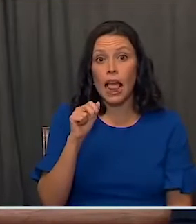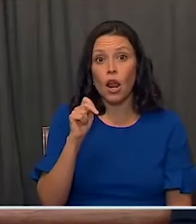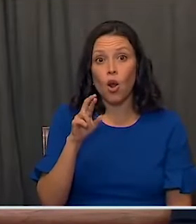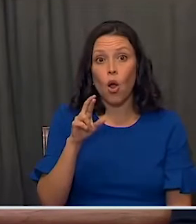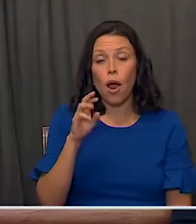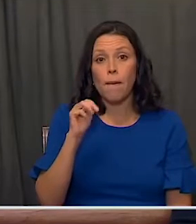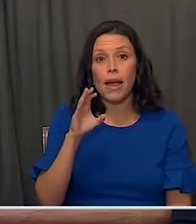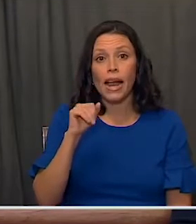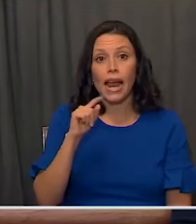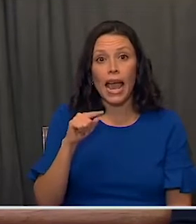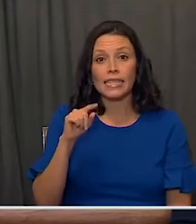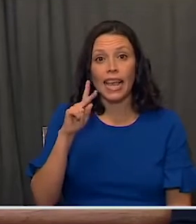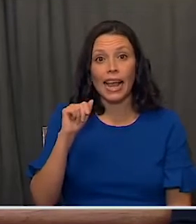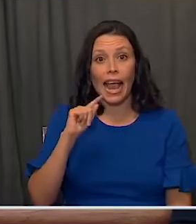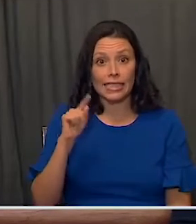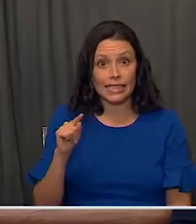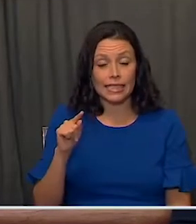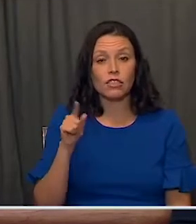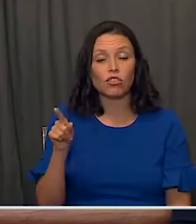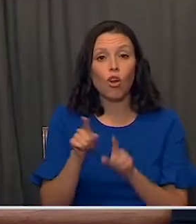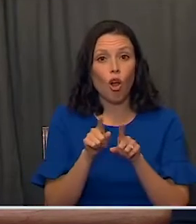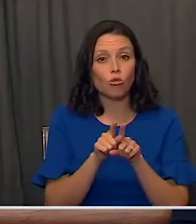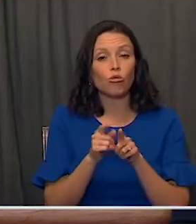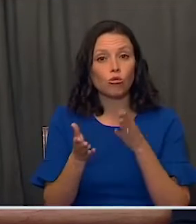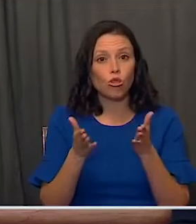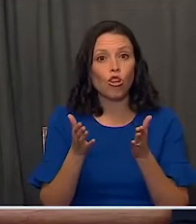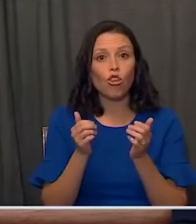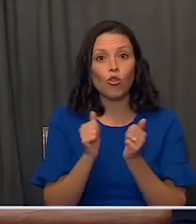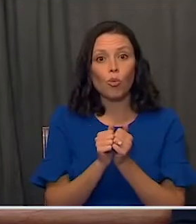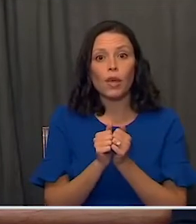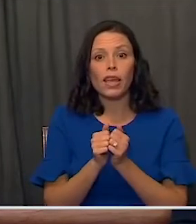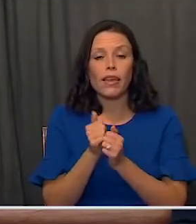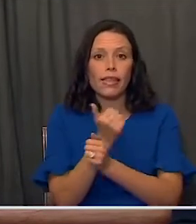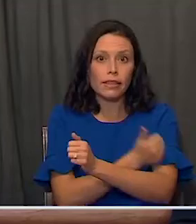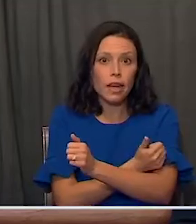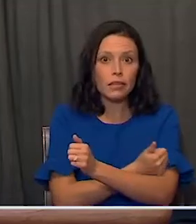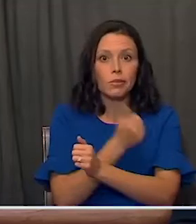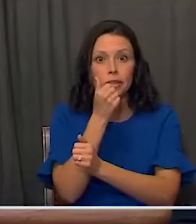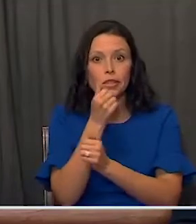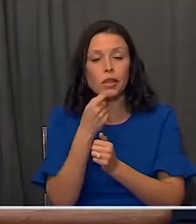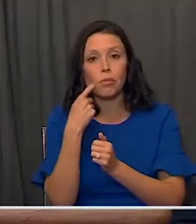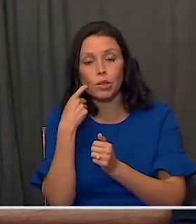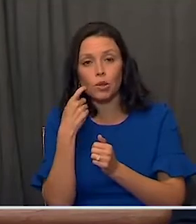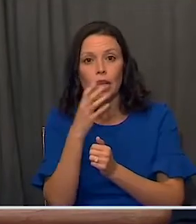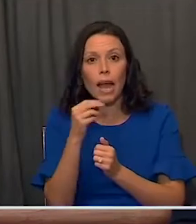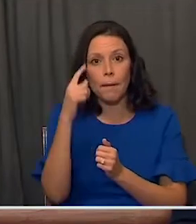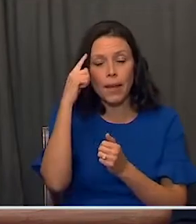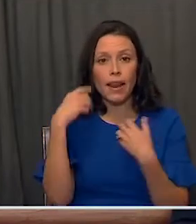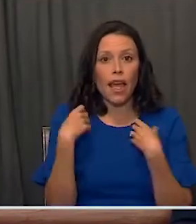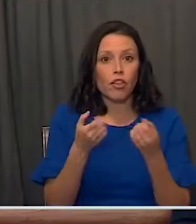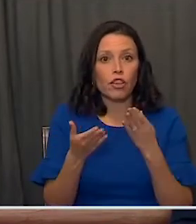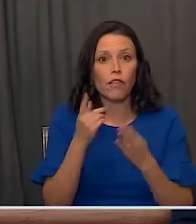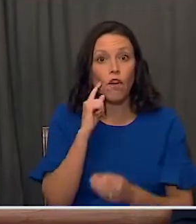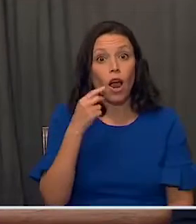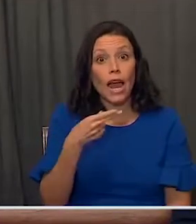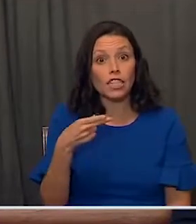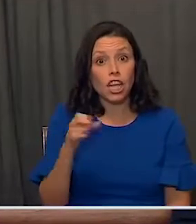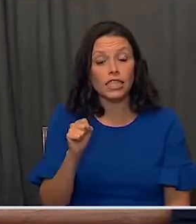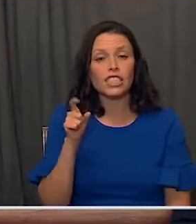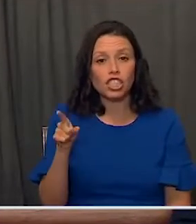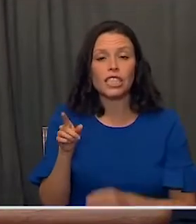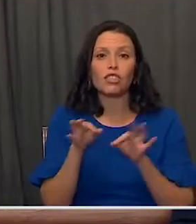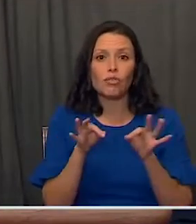Katz, who is also serves with substance abuse and mental health services at HHS, will describe the real